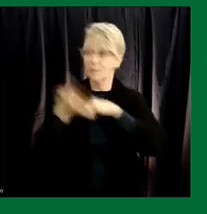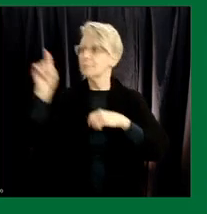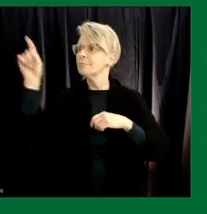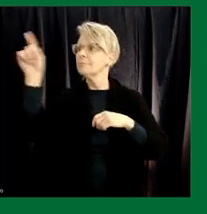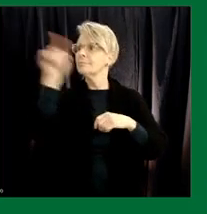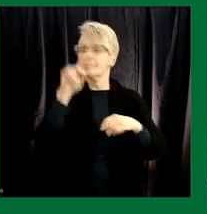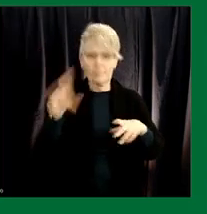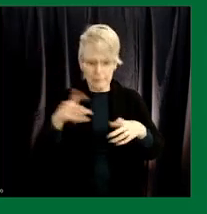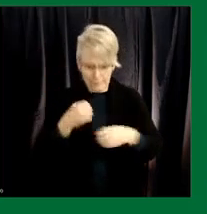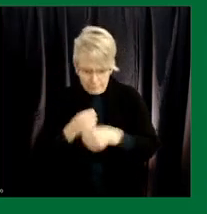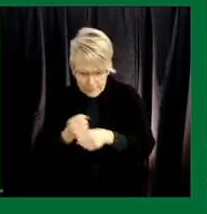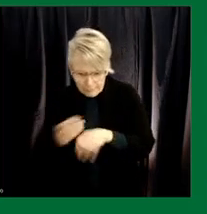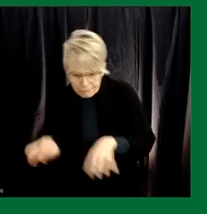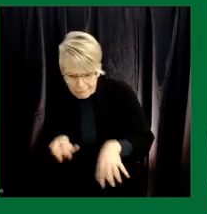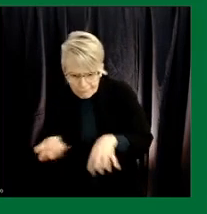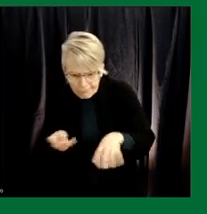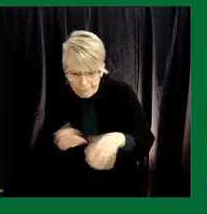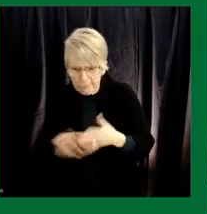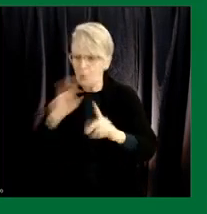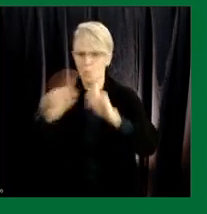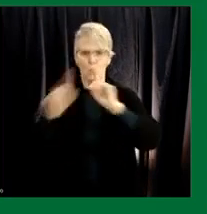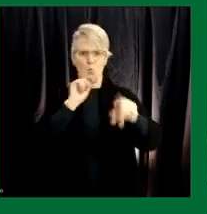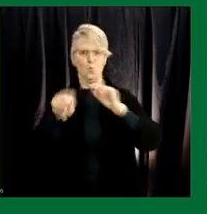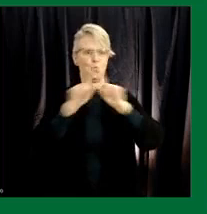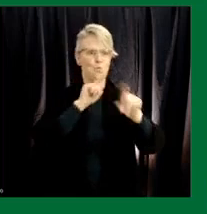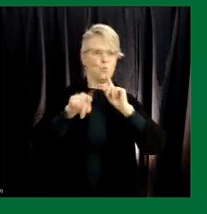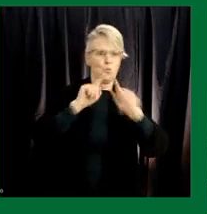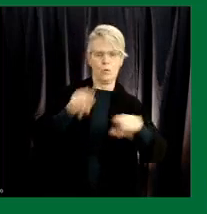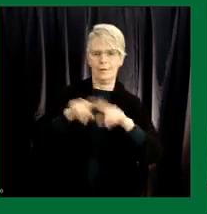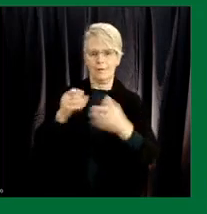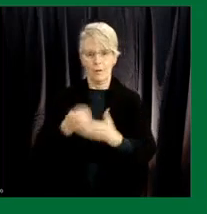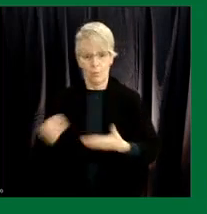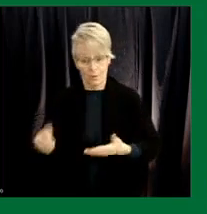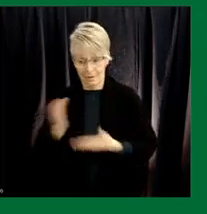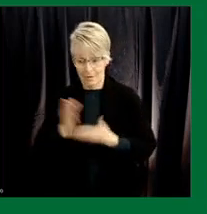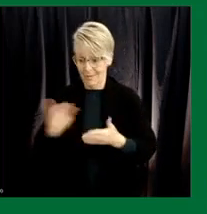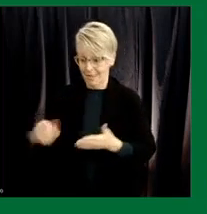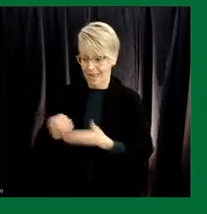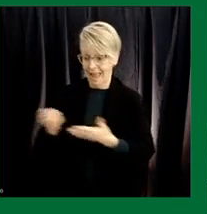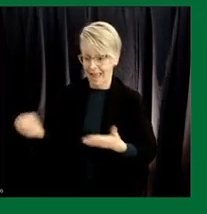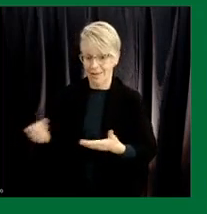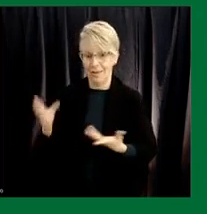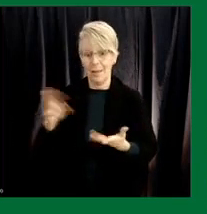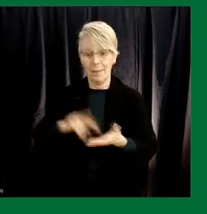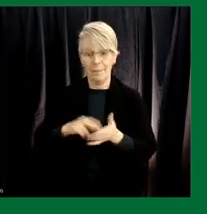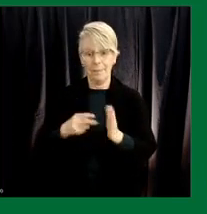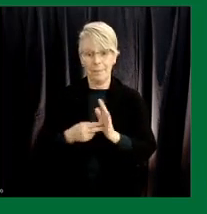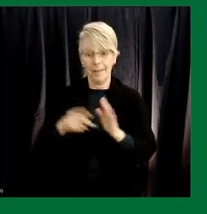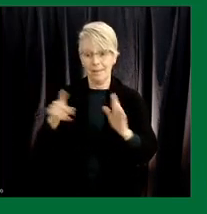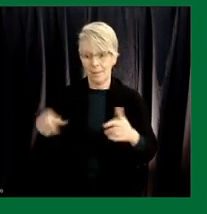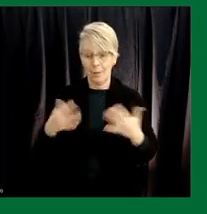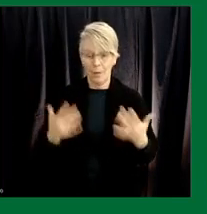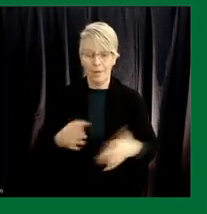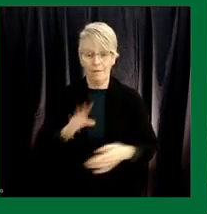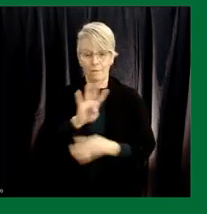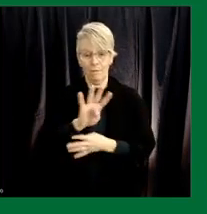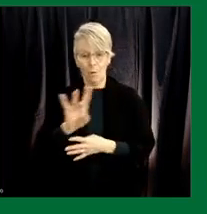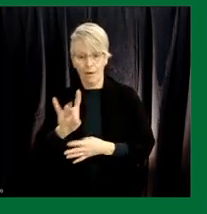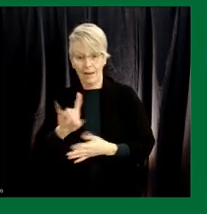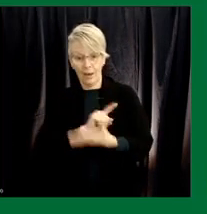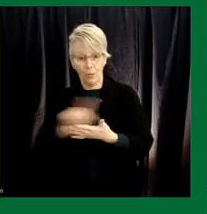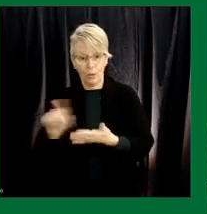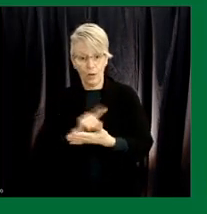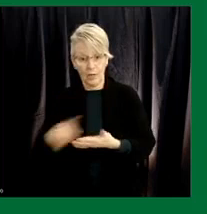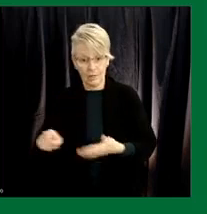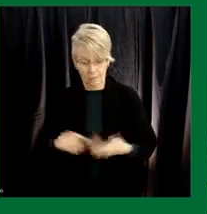manufacturing capacity and they're ordering all this equipment some of that equipment has lead times of 48 weeks all of that has been